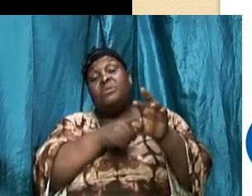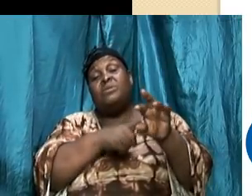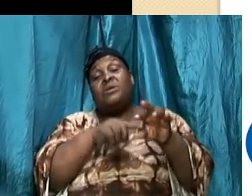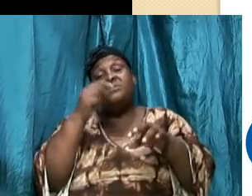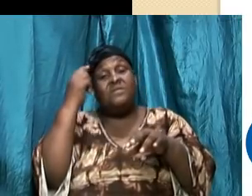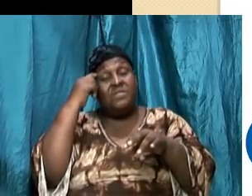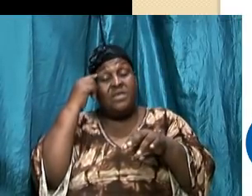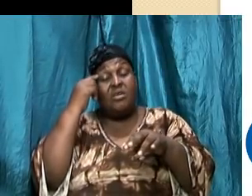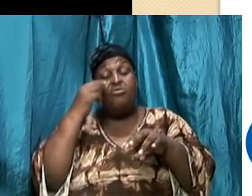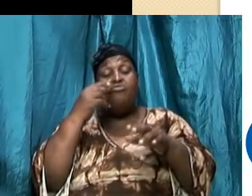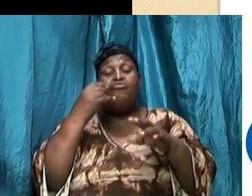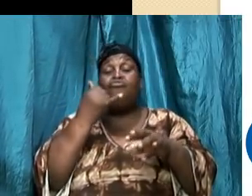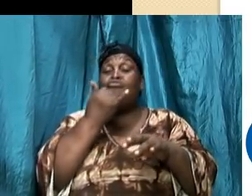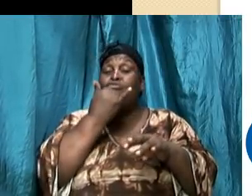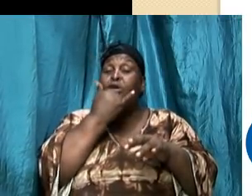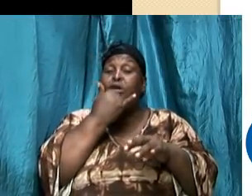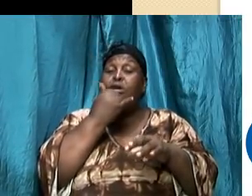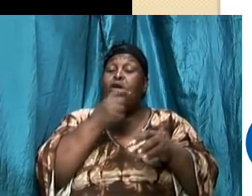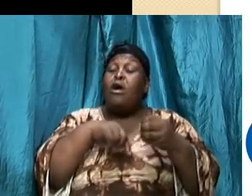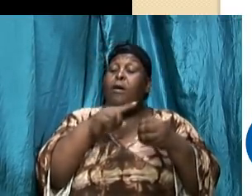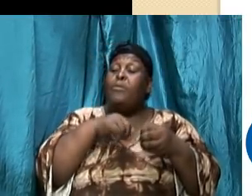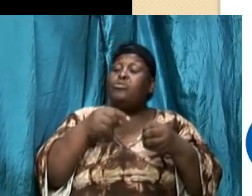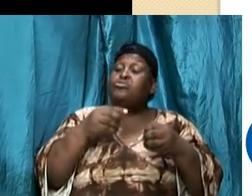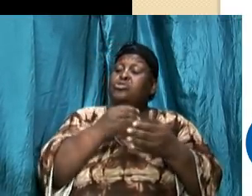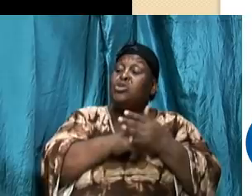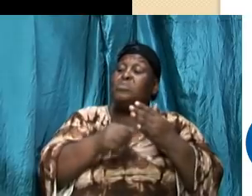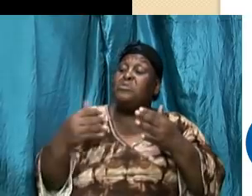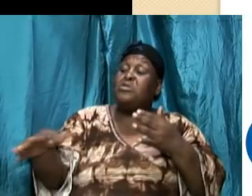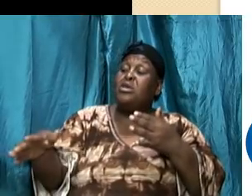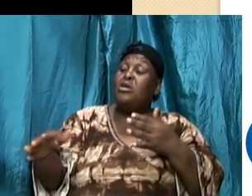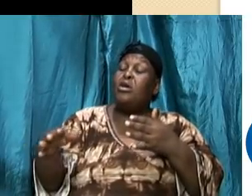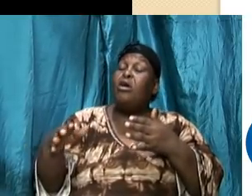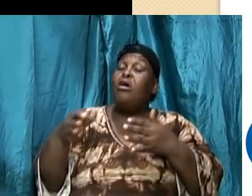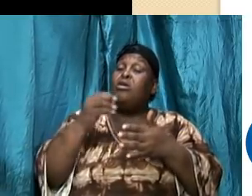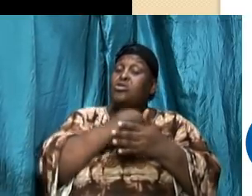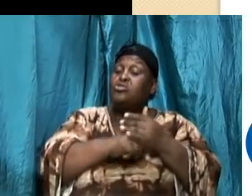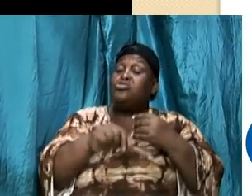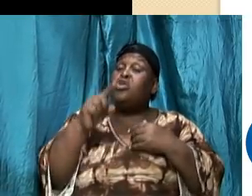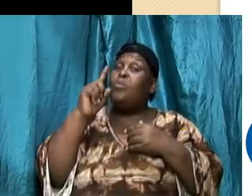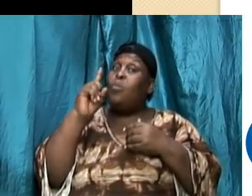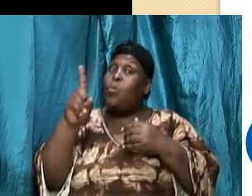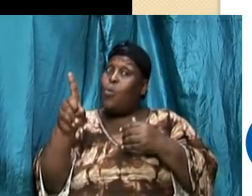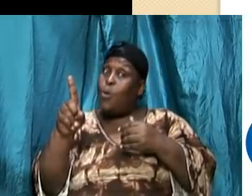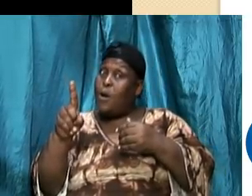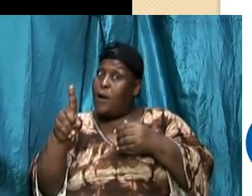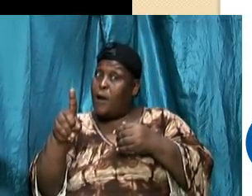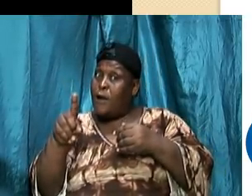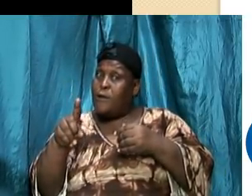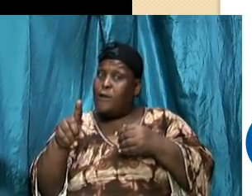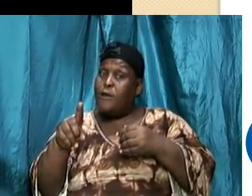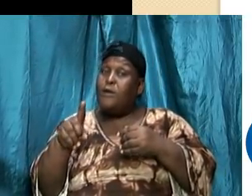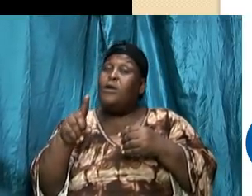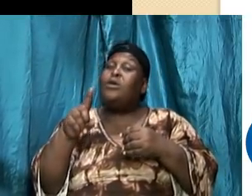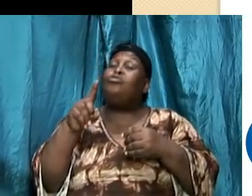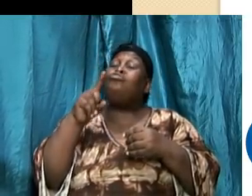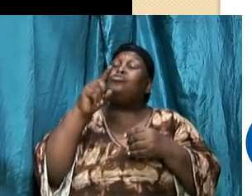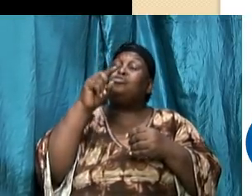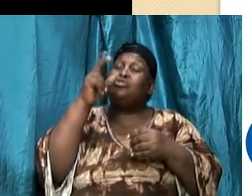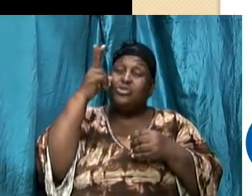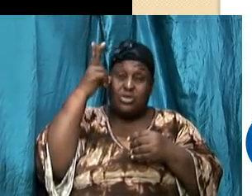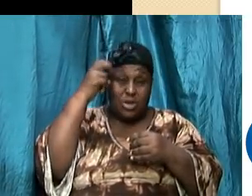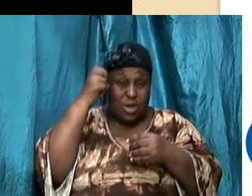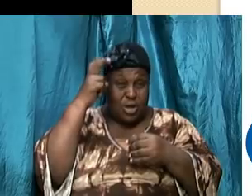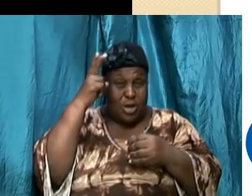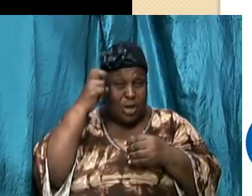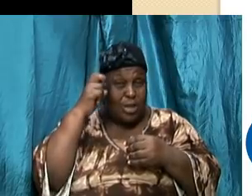or a particular person once you start to believe wrong about a particular thing or a particular person Satan